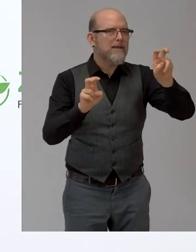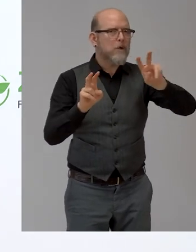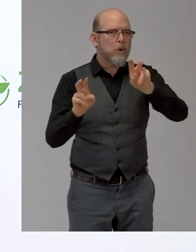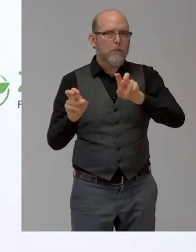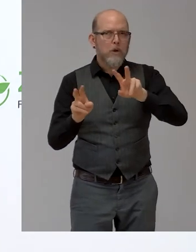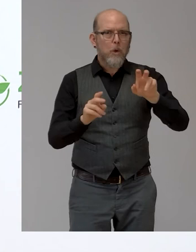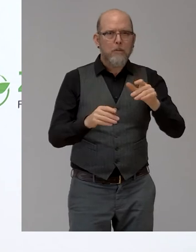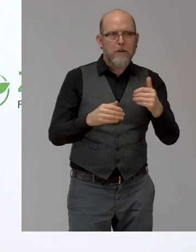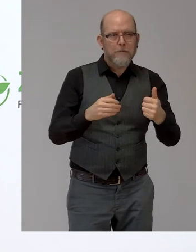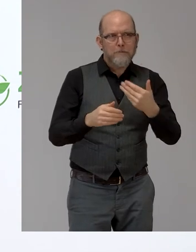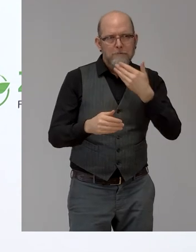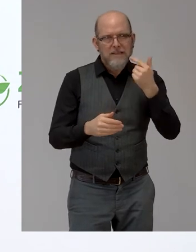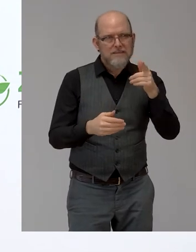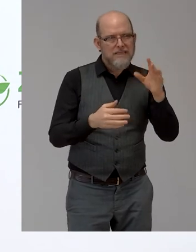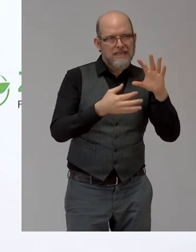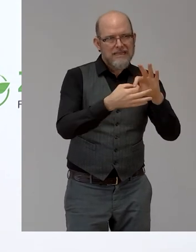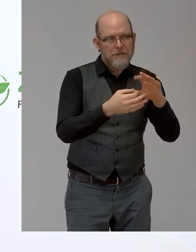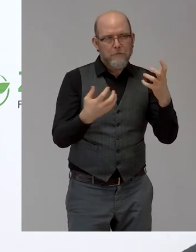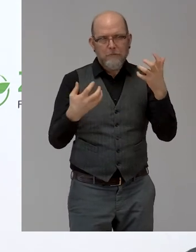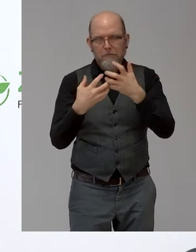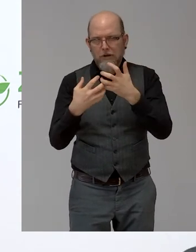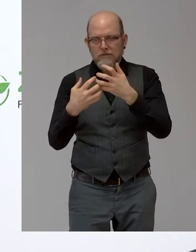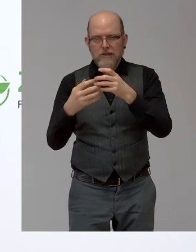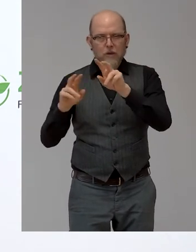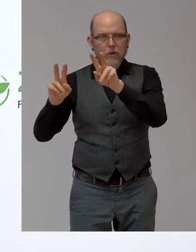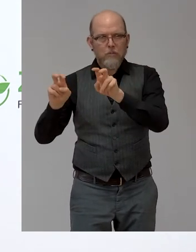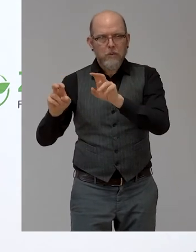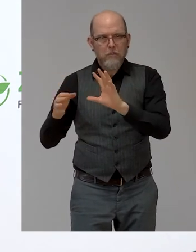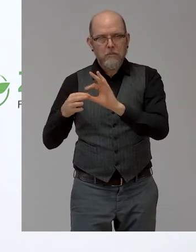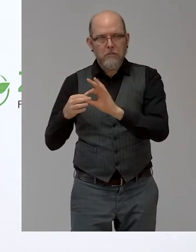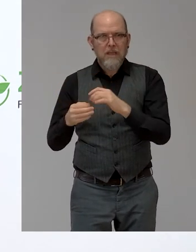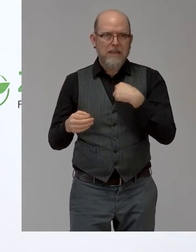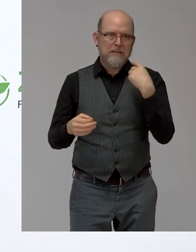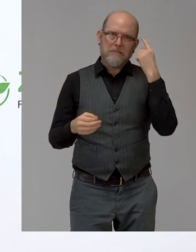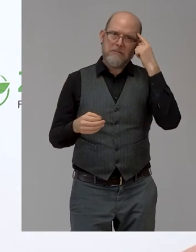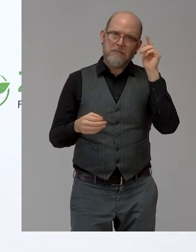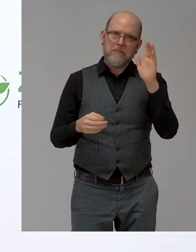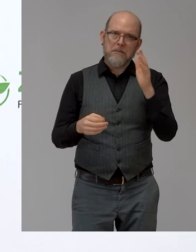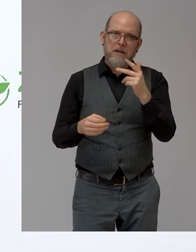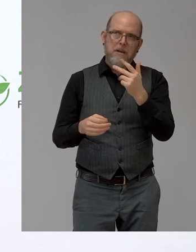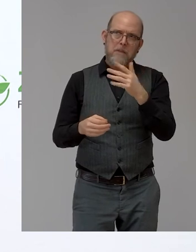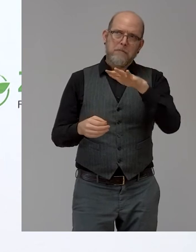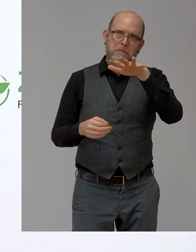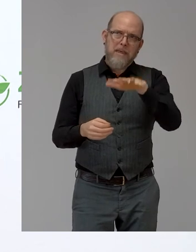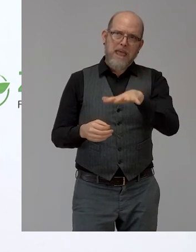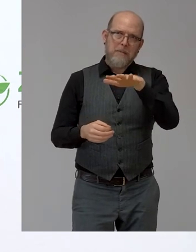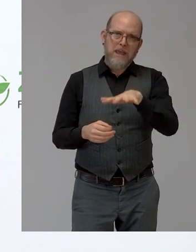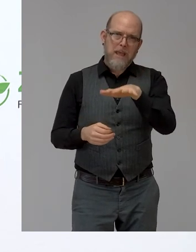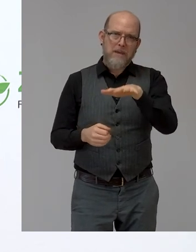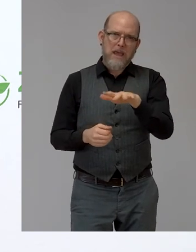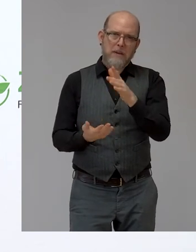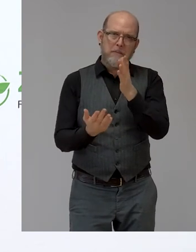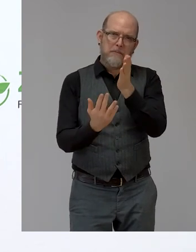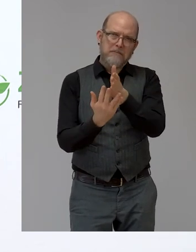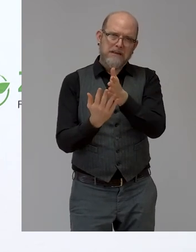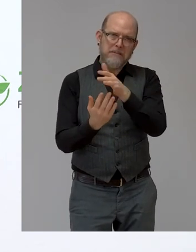topic. And this takes us until mid of May. Mid of May we launched the call for nomination. We